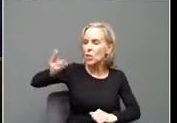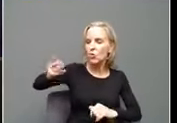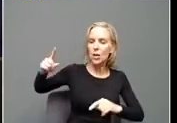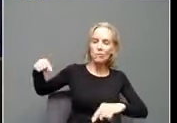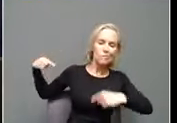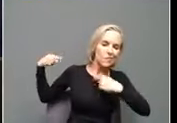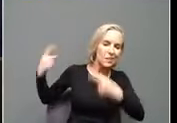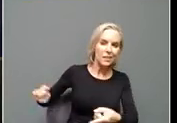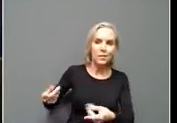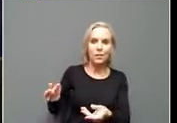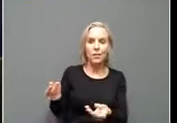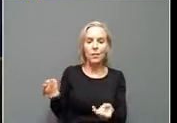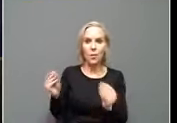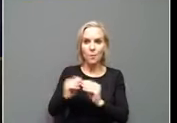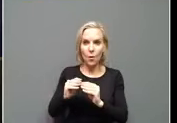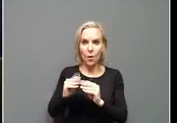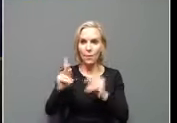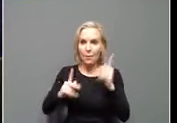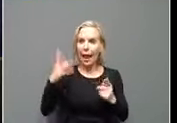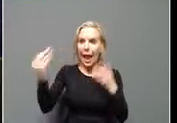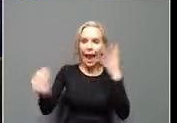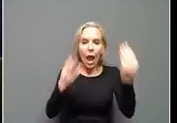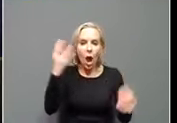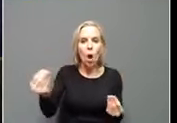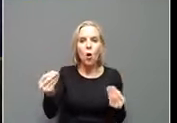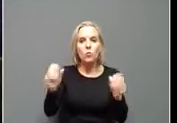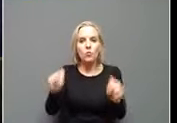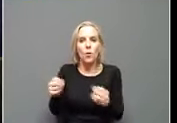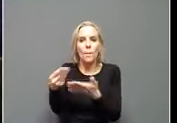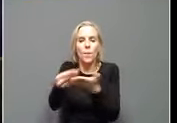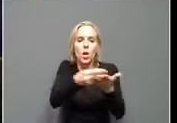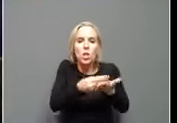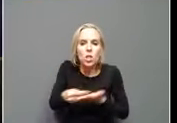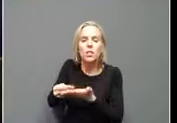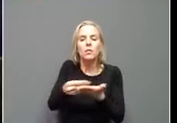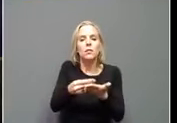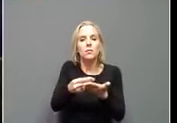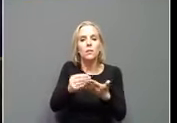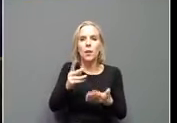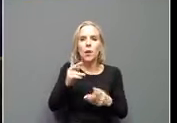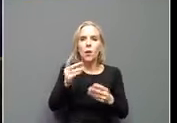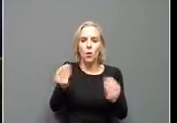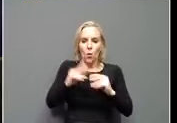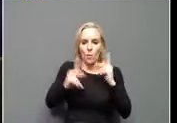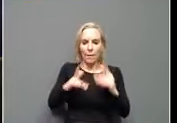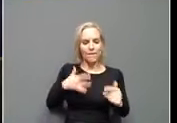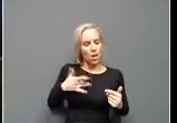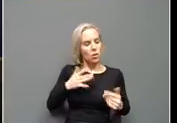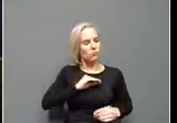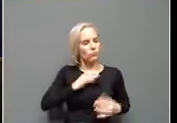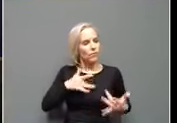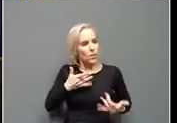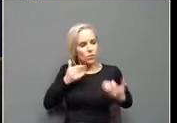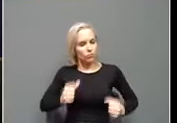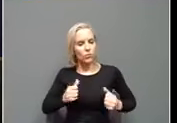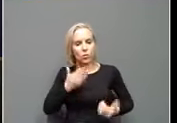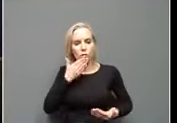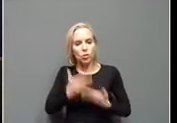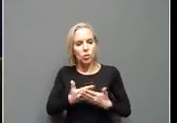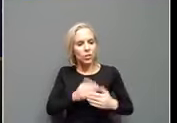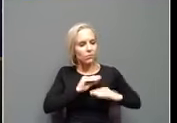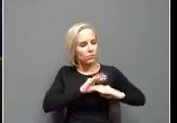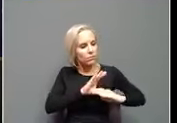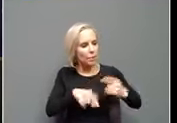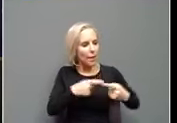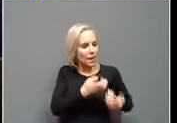people were out. More people were able to purchase goods. More people were feeling good about our economy. More people were in retail. More